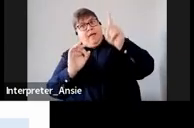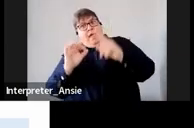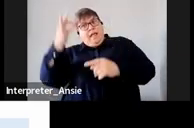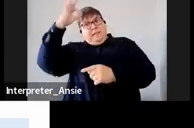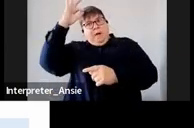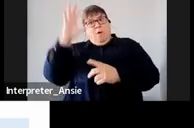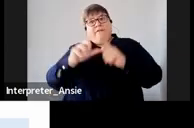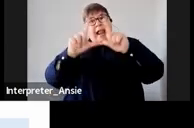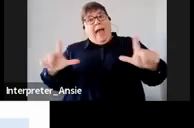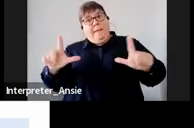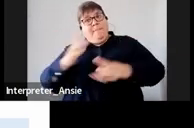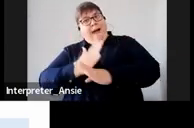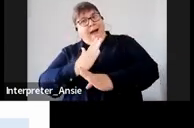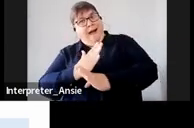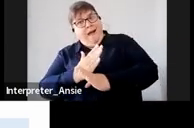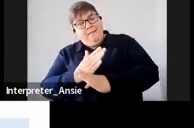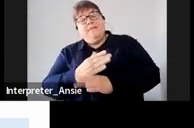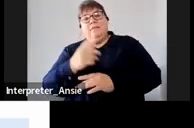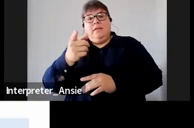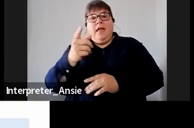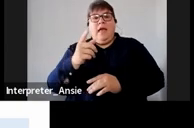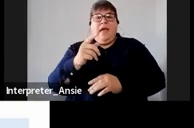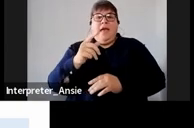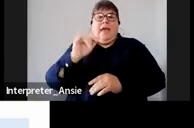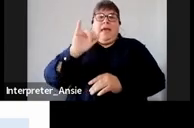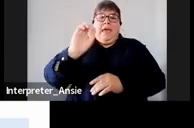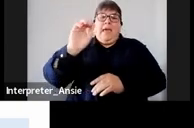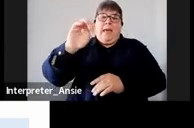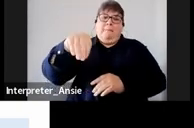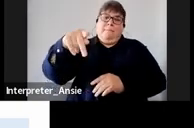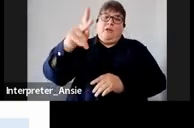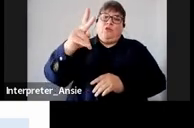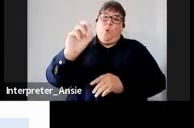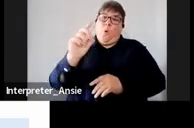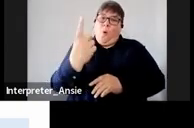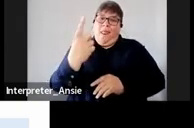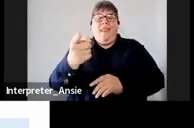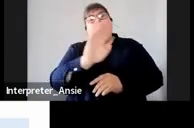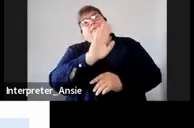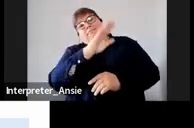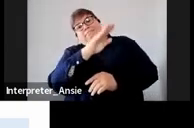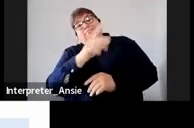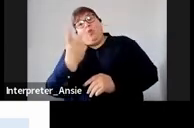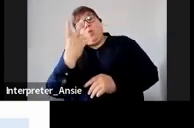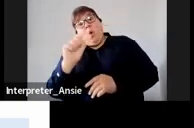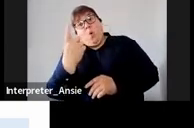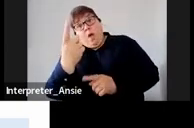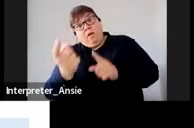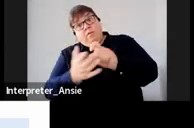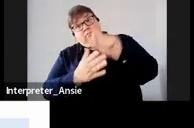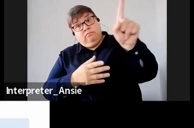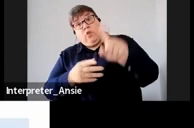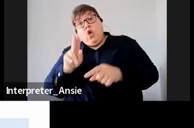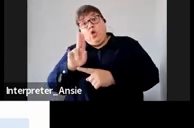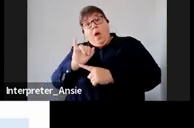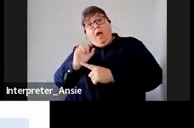submitting the EMP 201 every month so what you can do you can submit your 201 and make a payment of UIF through